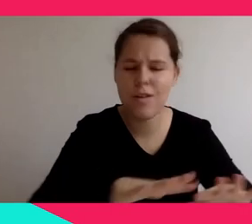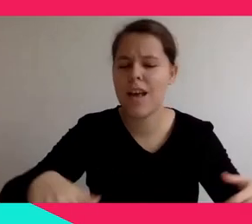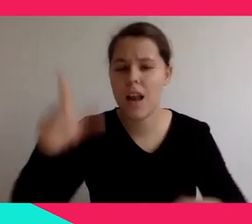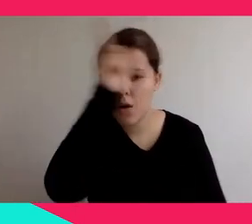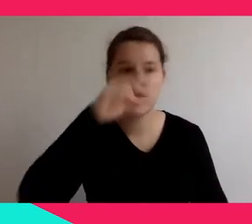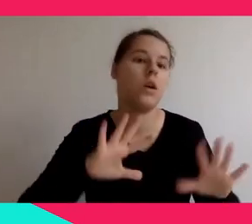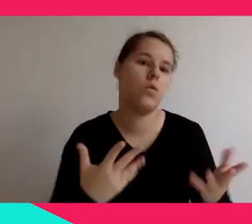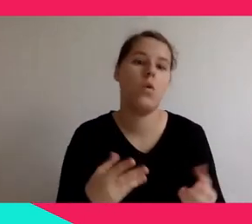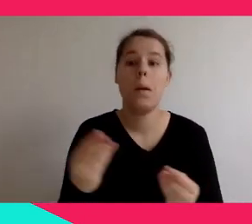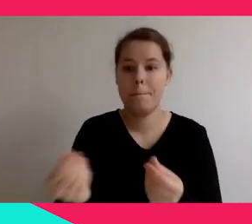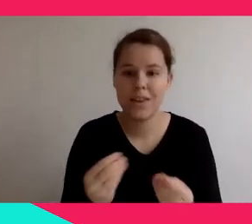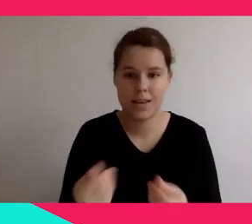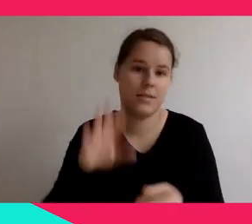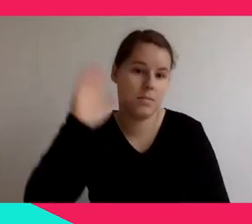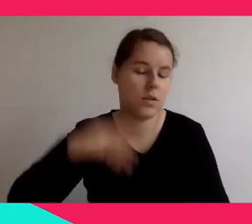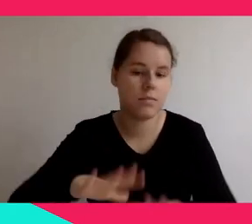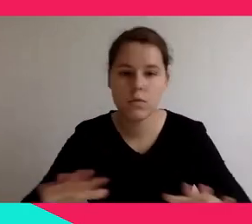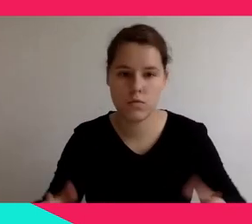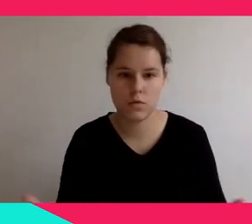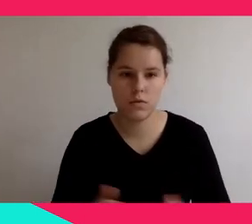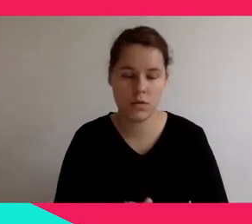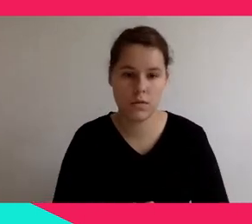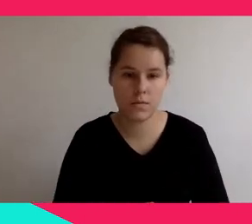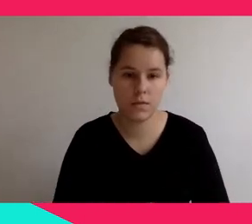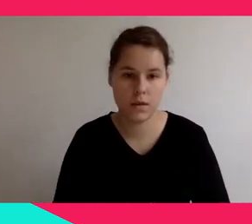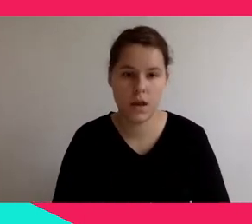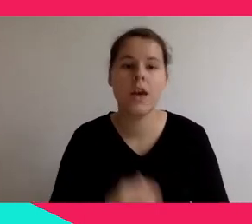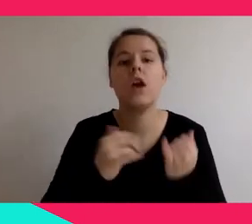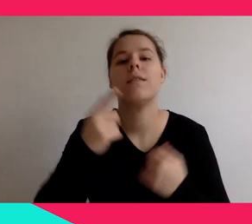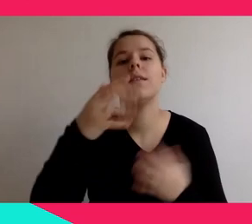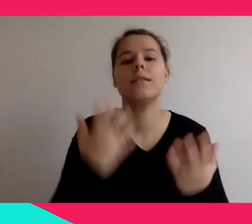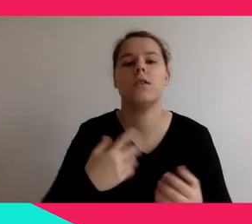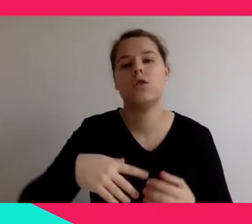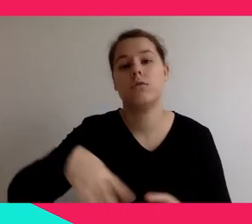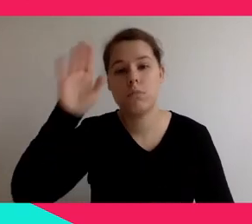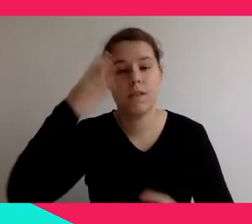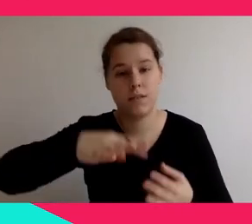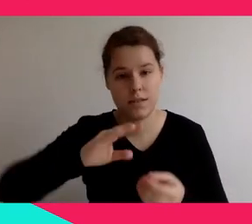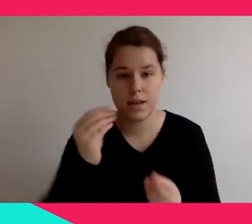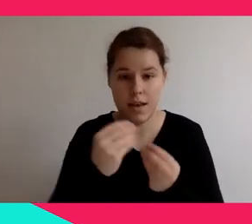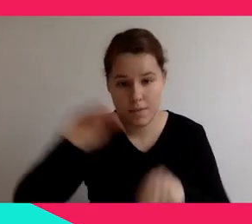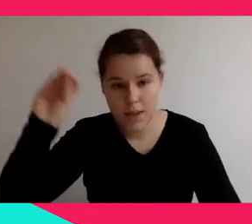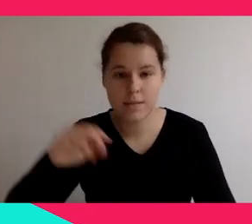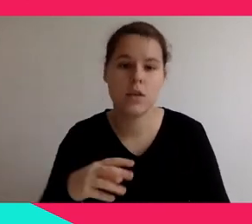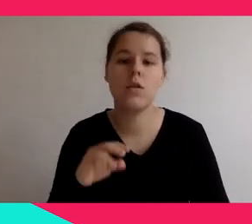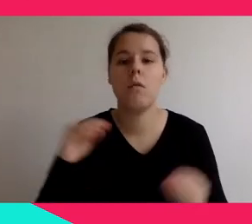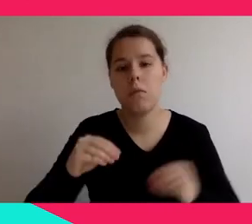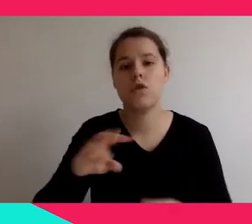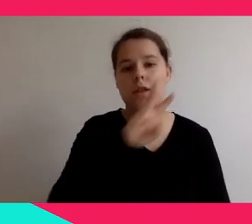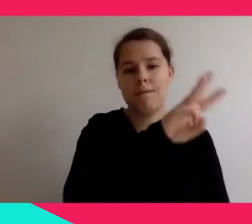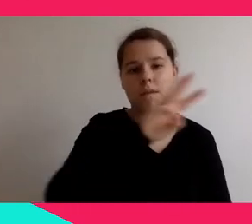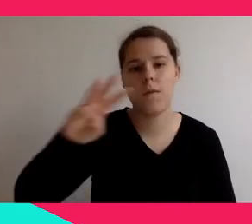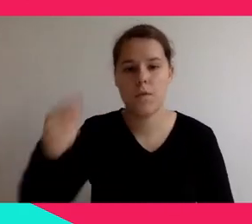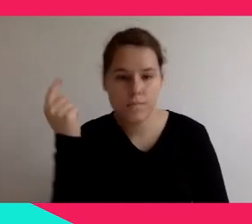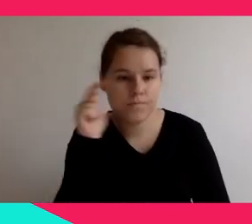on our website. And we also have a white paper about this specific topic. So